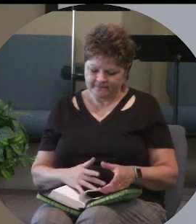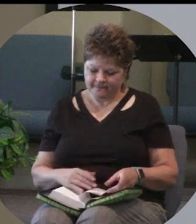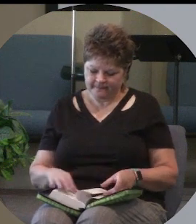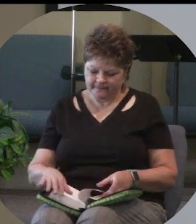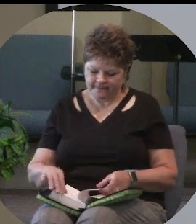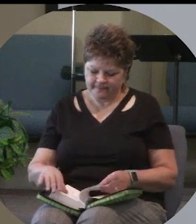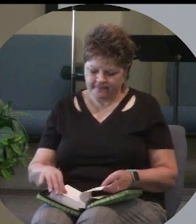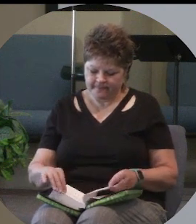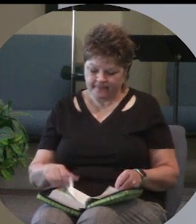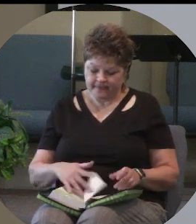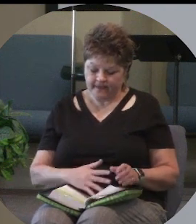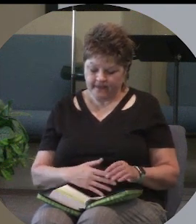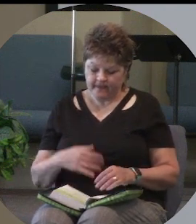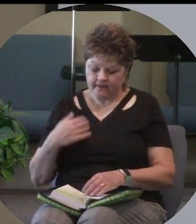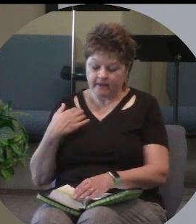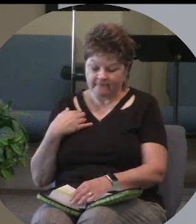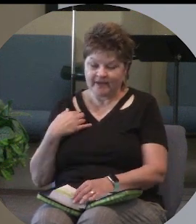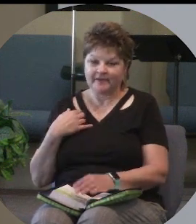I've had friends